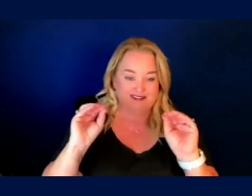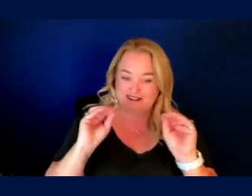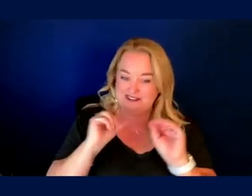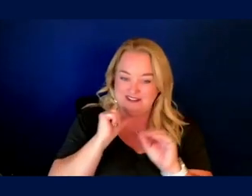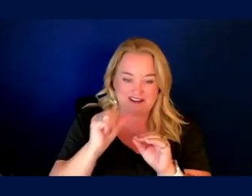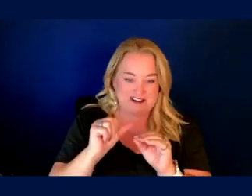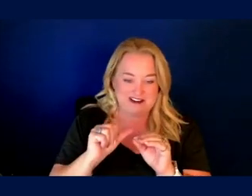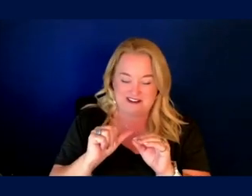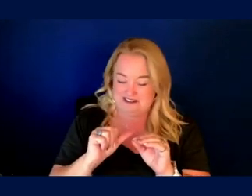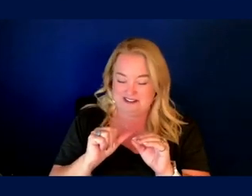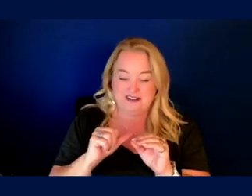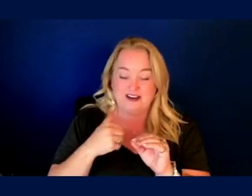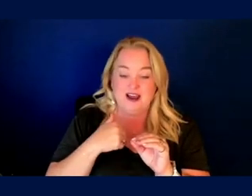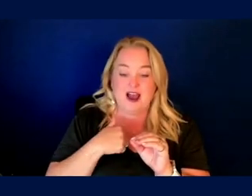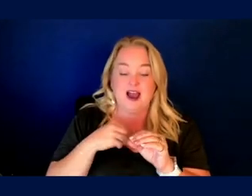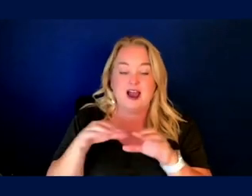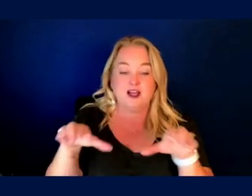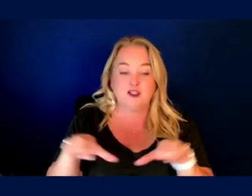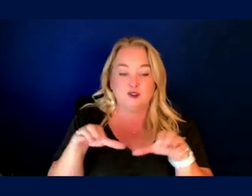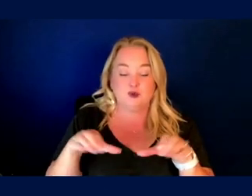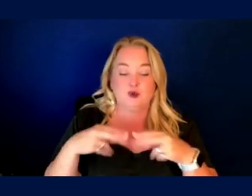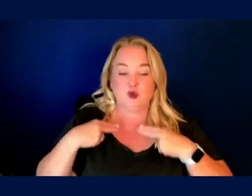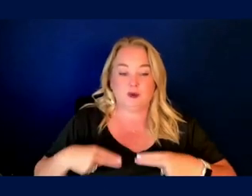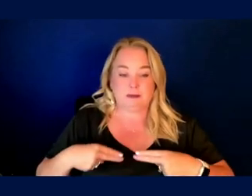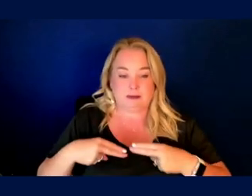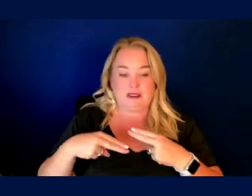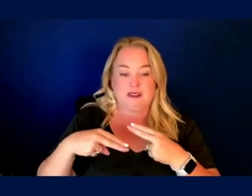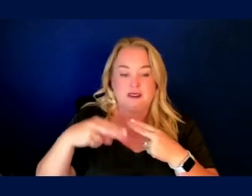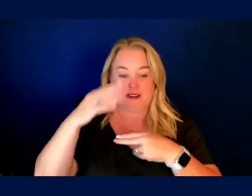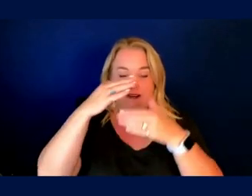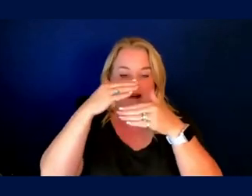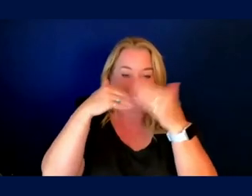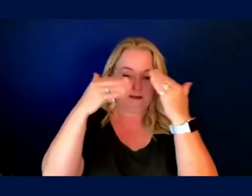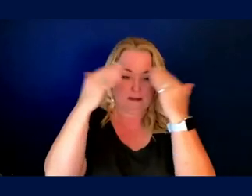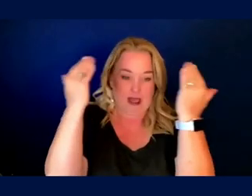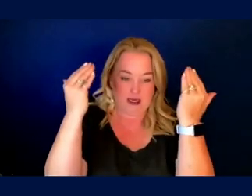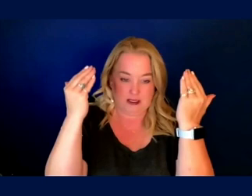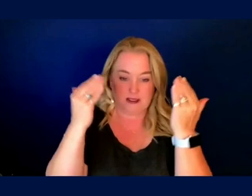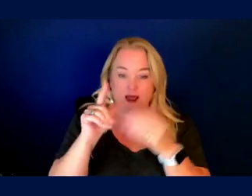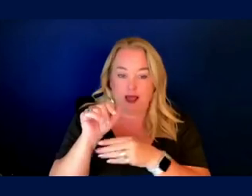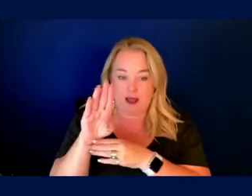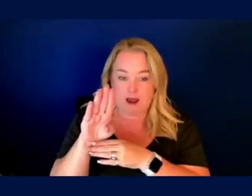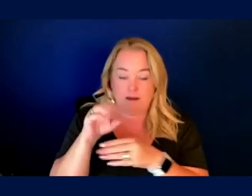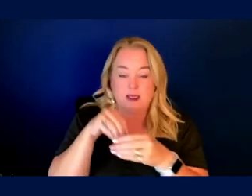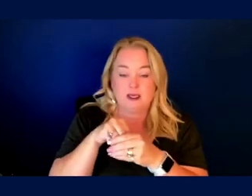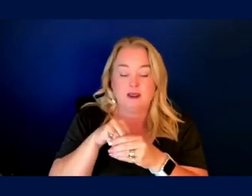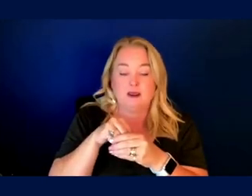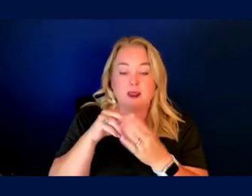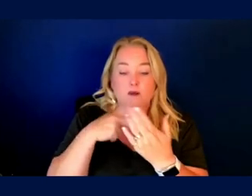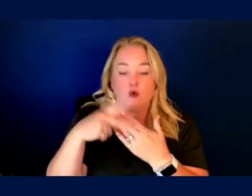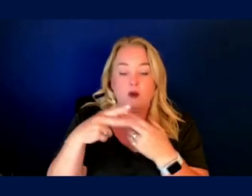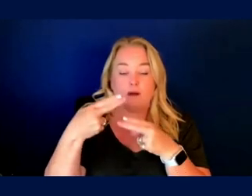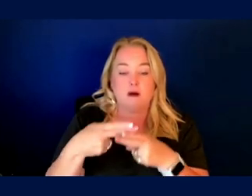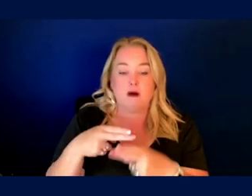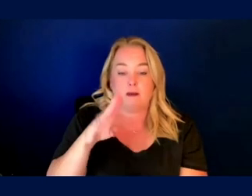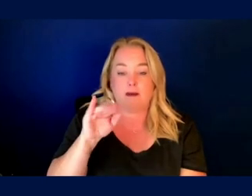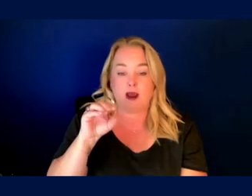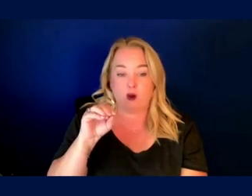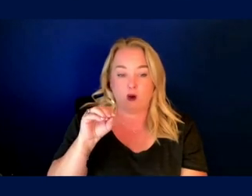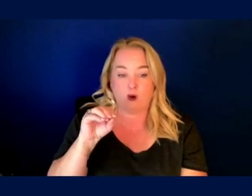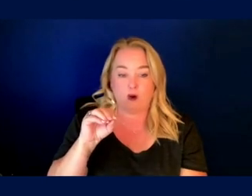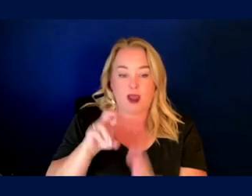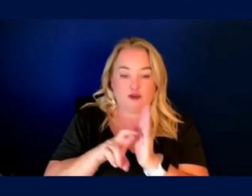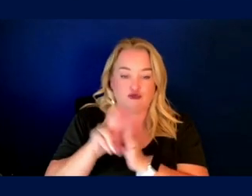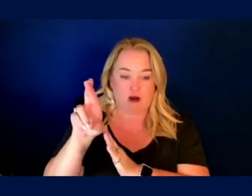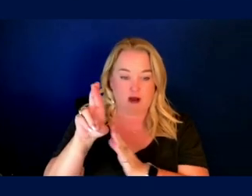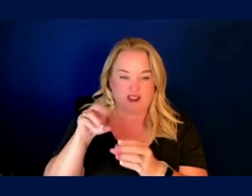I direct the Human Spaceflight Lab at Johns Hopkins University and a program we call Bioastronautics at Hopkins that